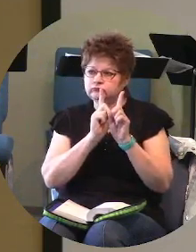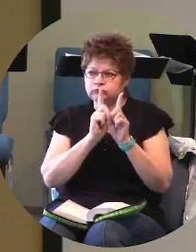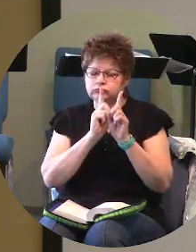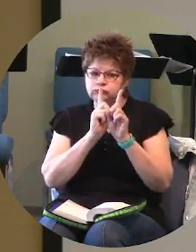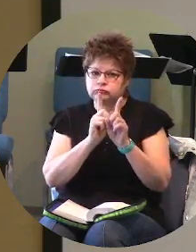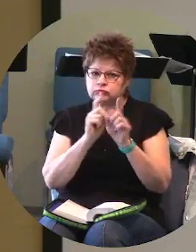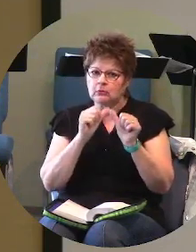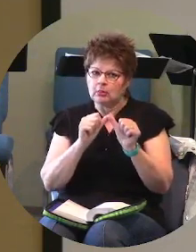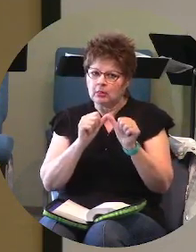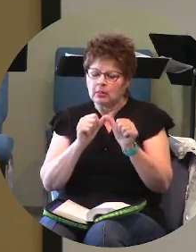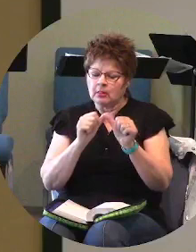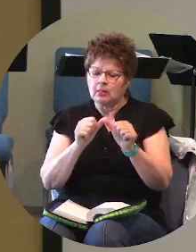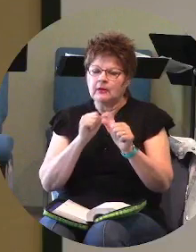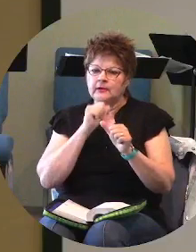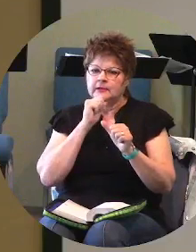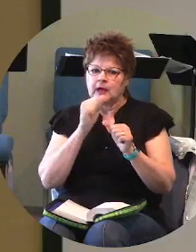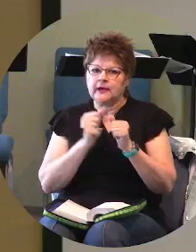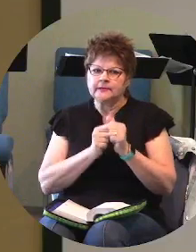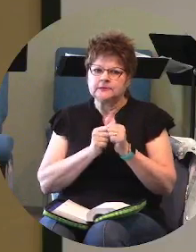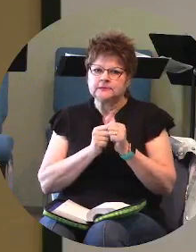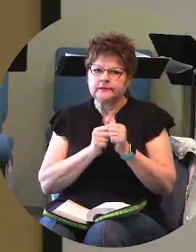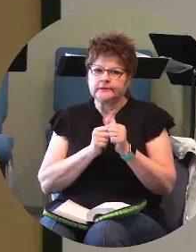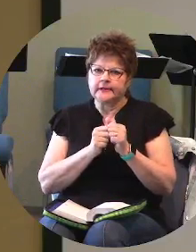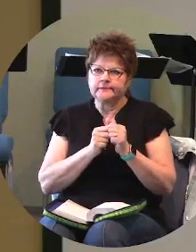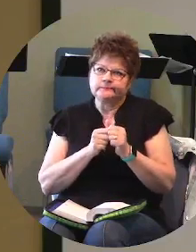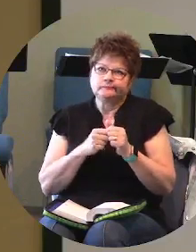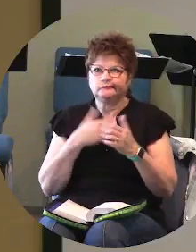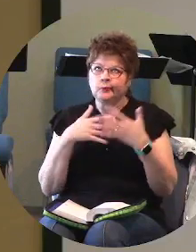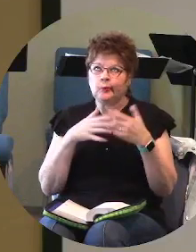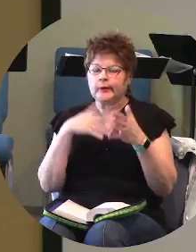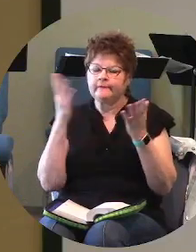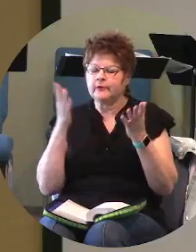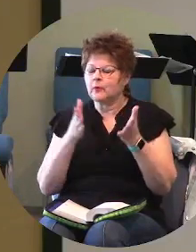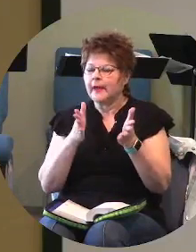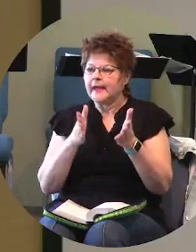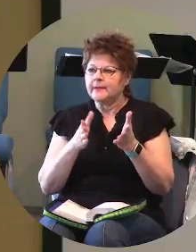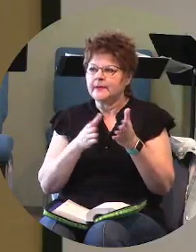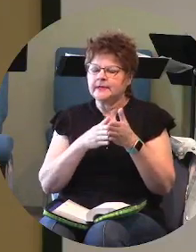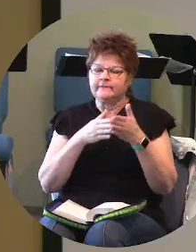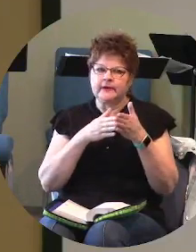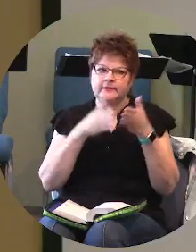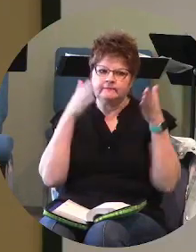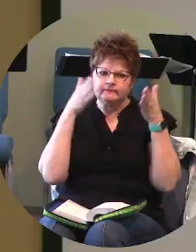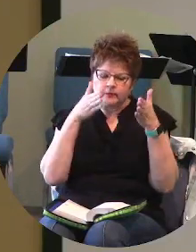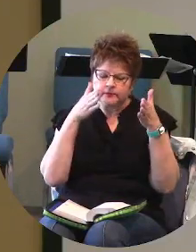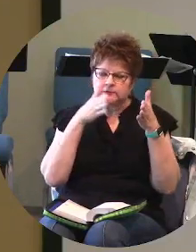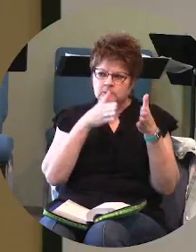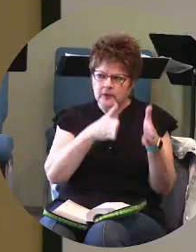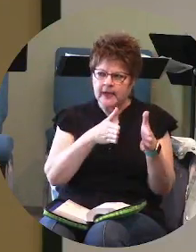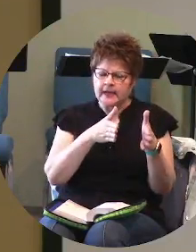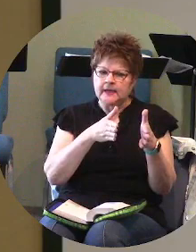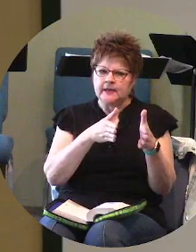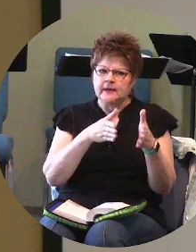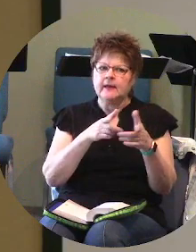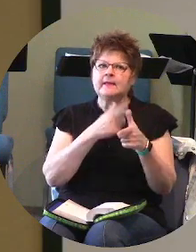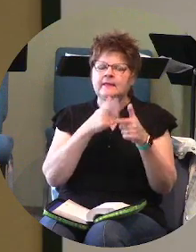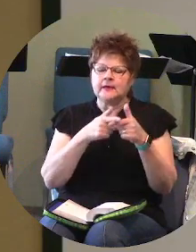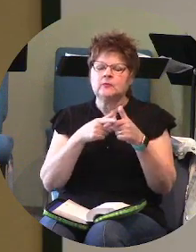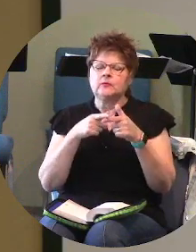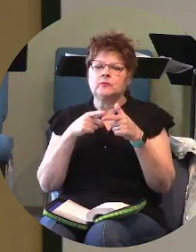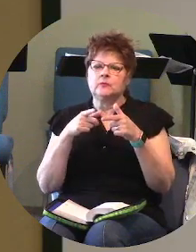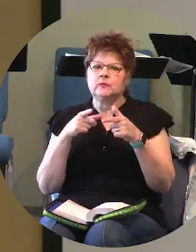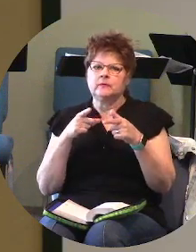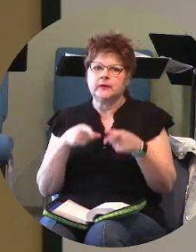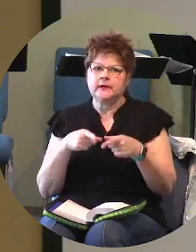passive but in in a very intentional way then we're we're going to succumb to the to the the trials of this